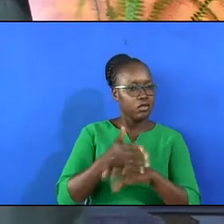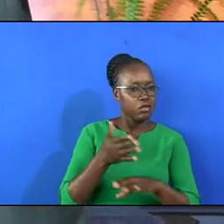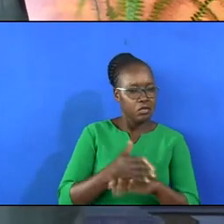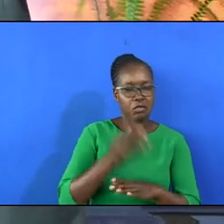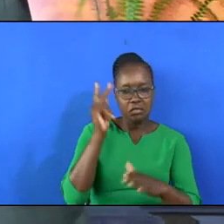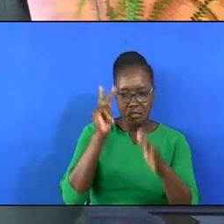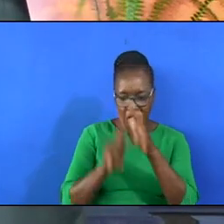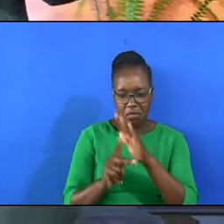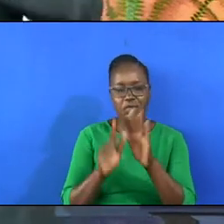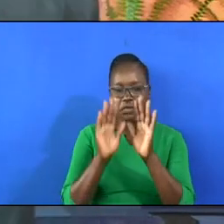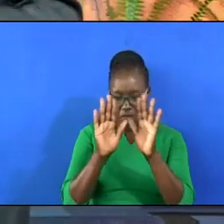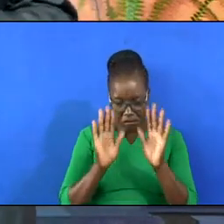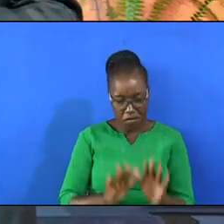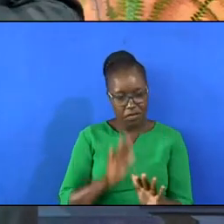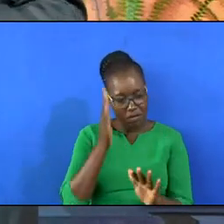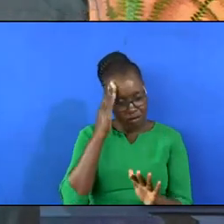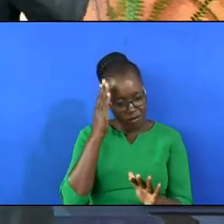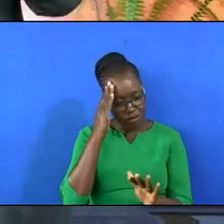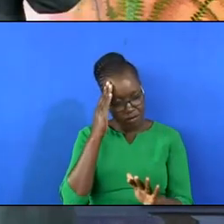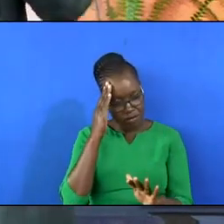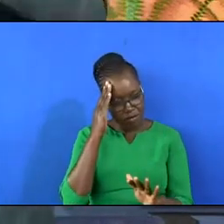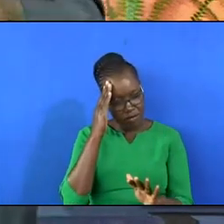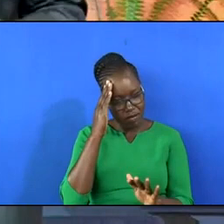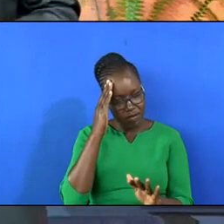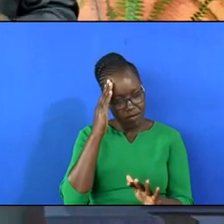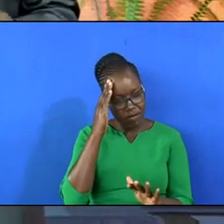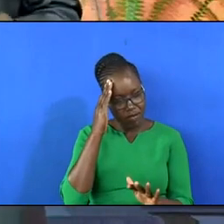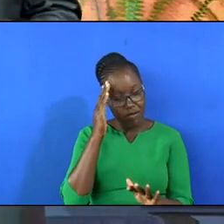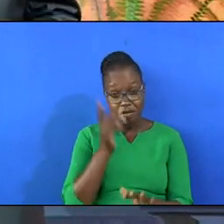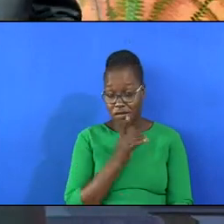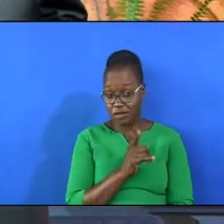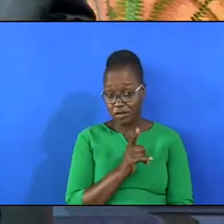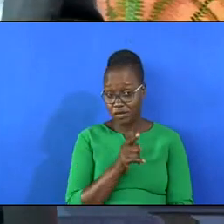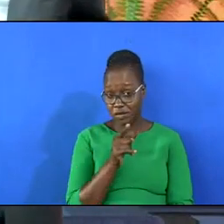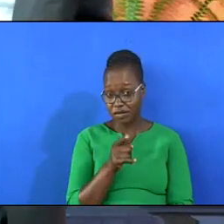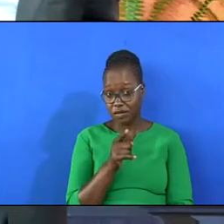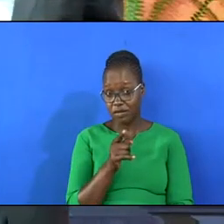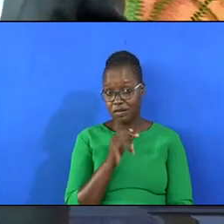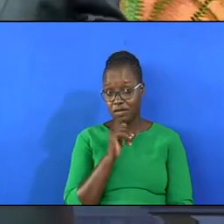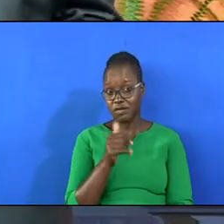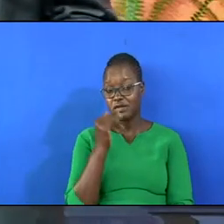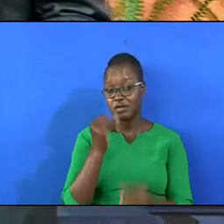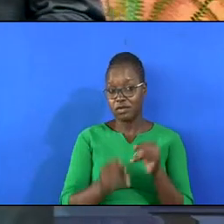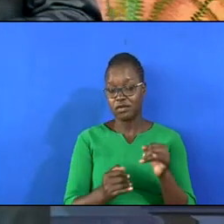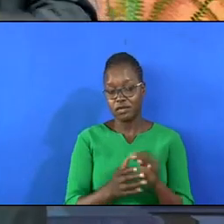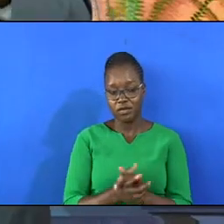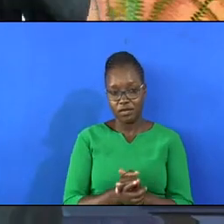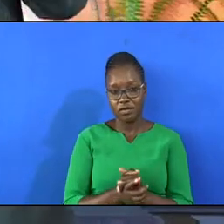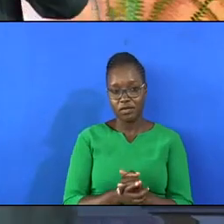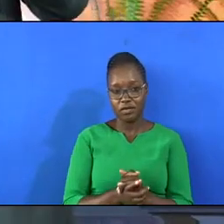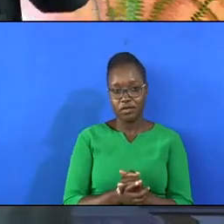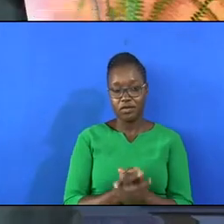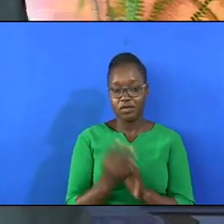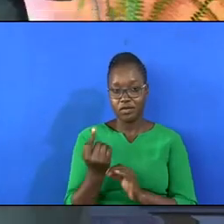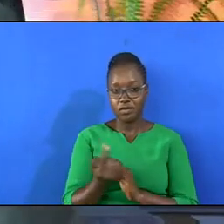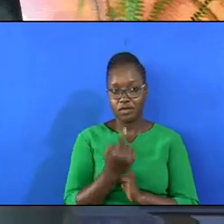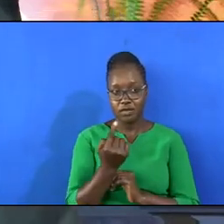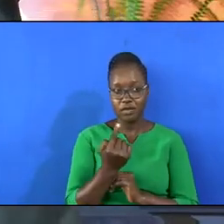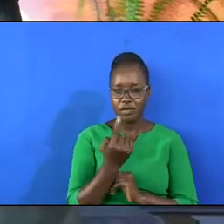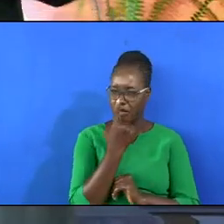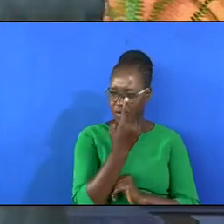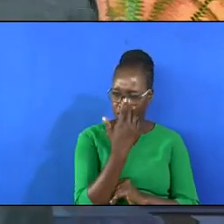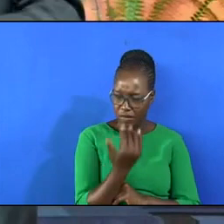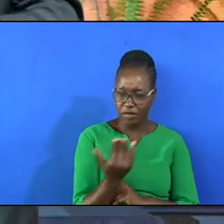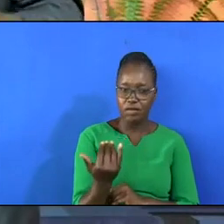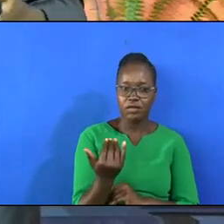prophets are important to know, but he warned you, this is not the end. It is only one